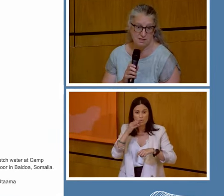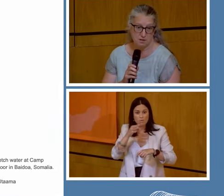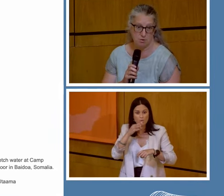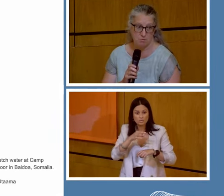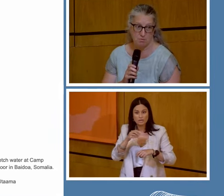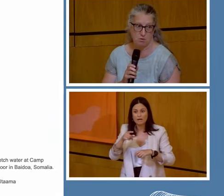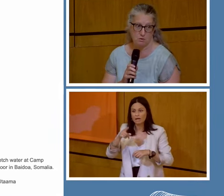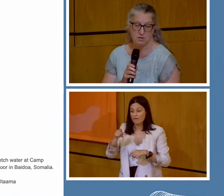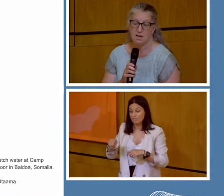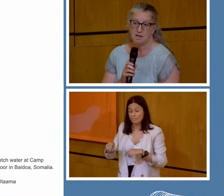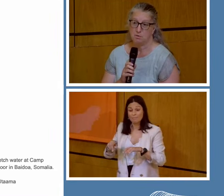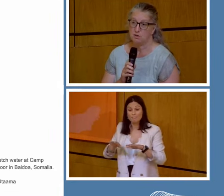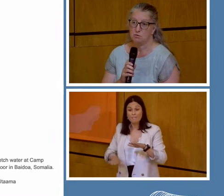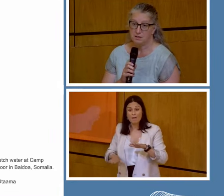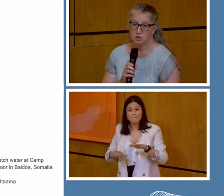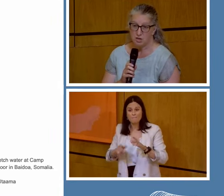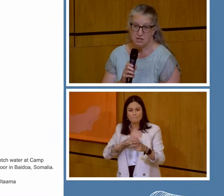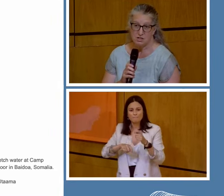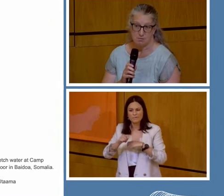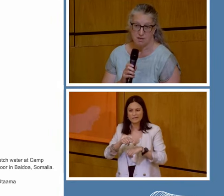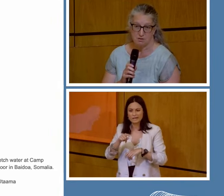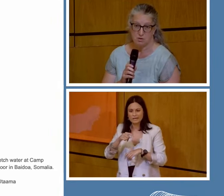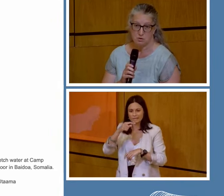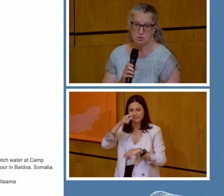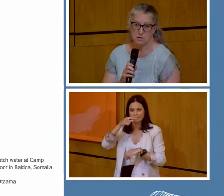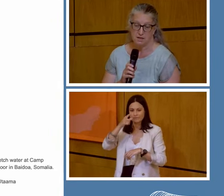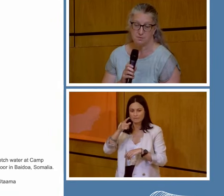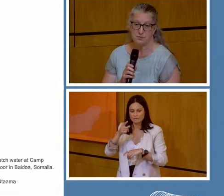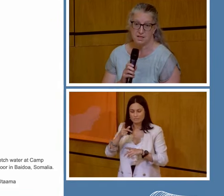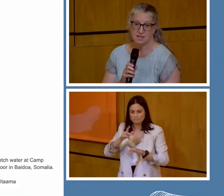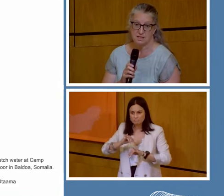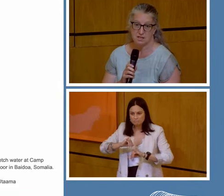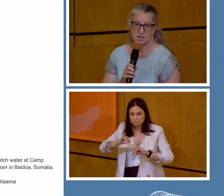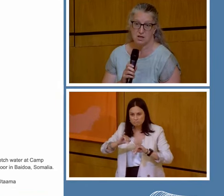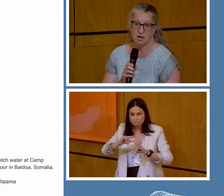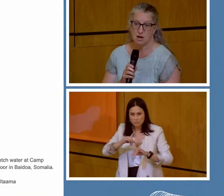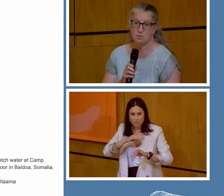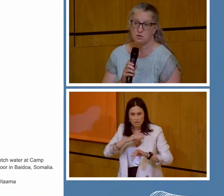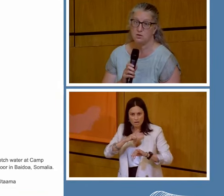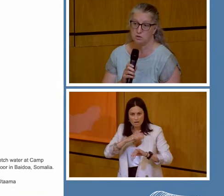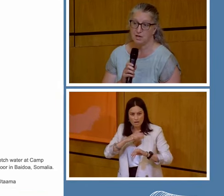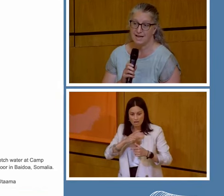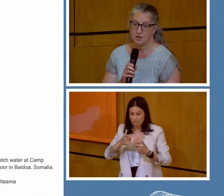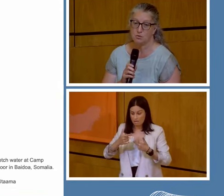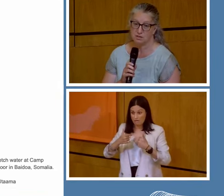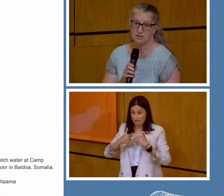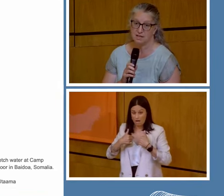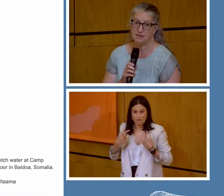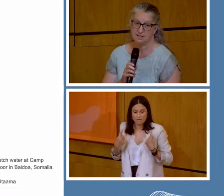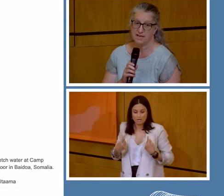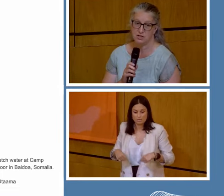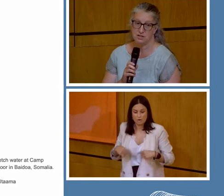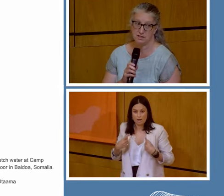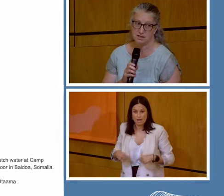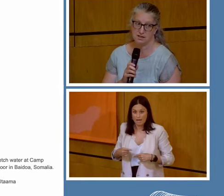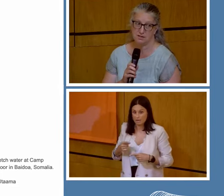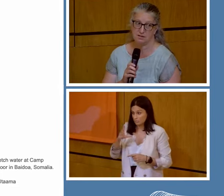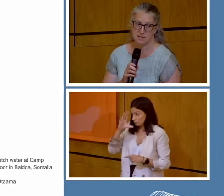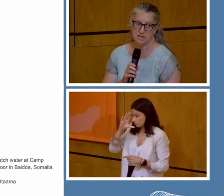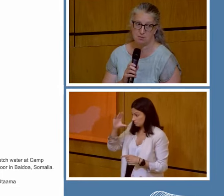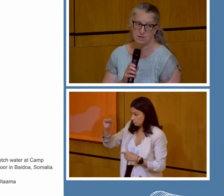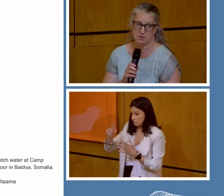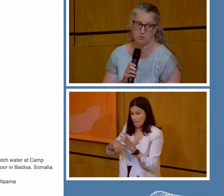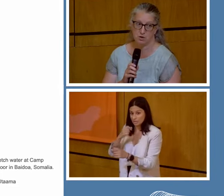fancy the pump was. But the real tragedy about this story is that I was not allowed to tell the agency